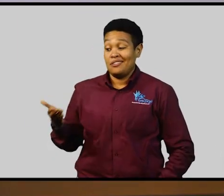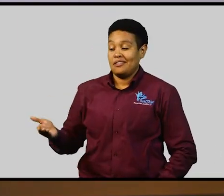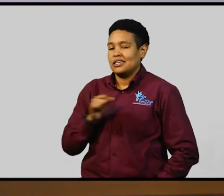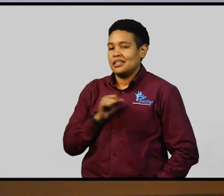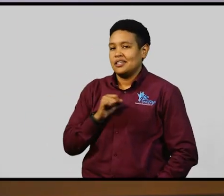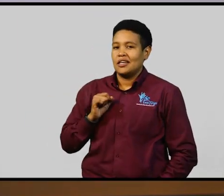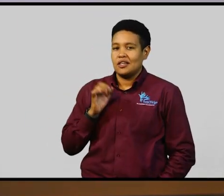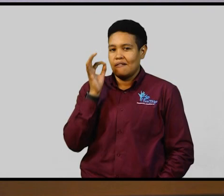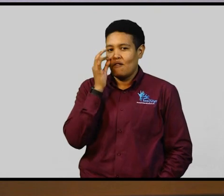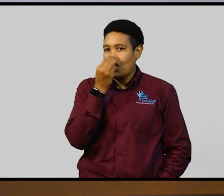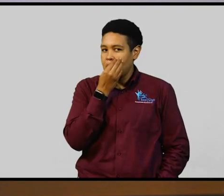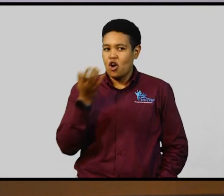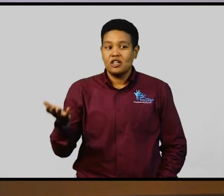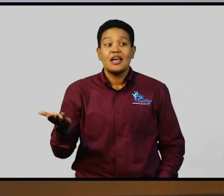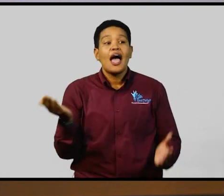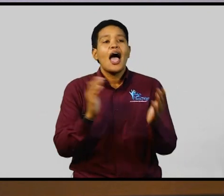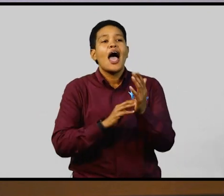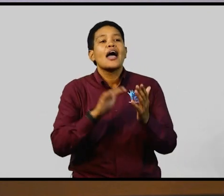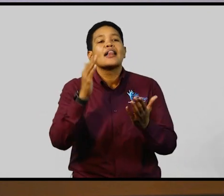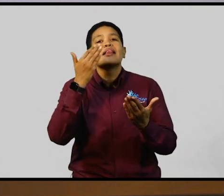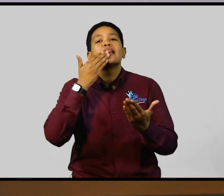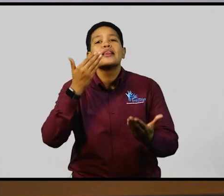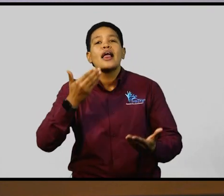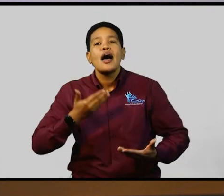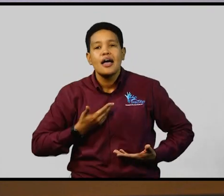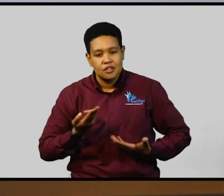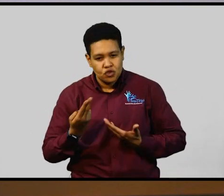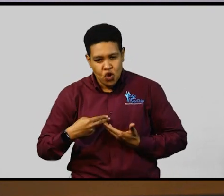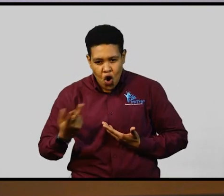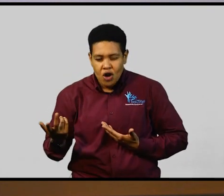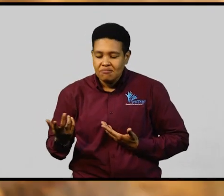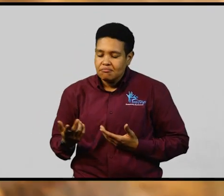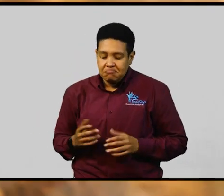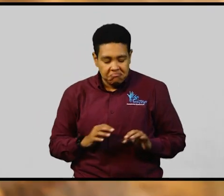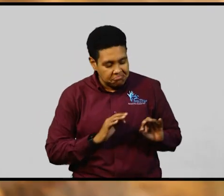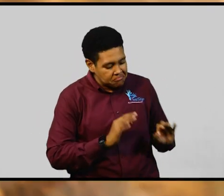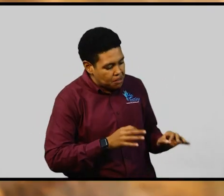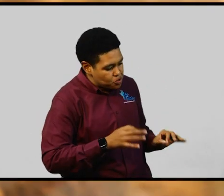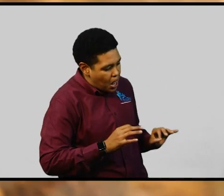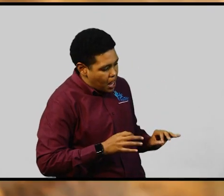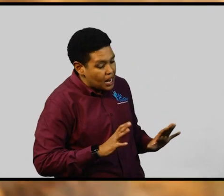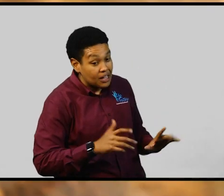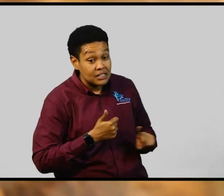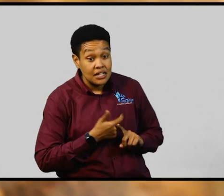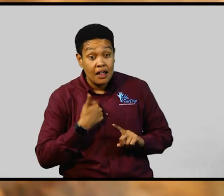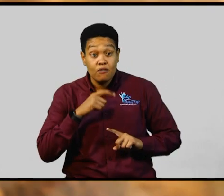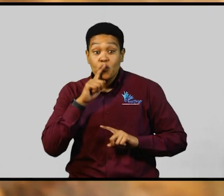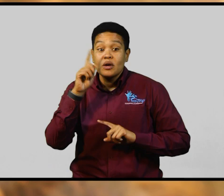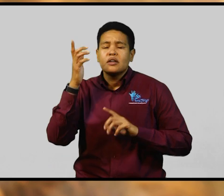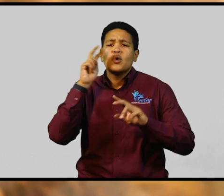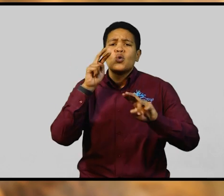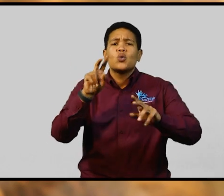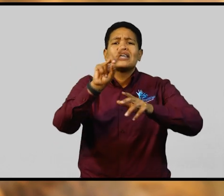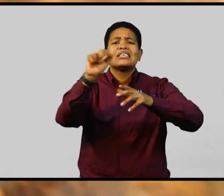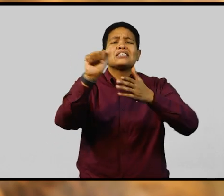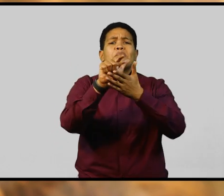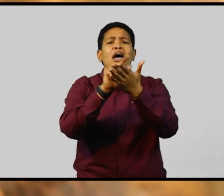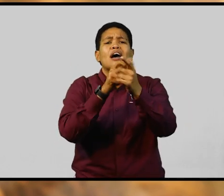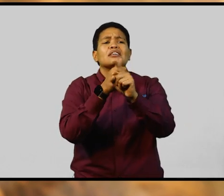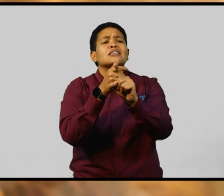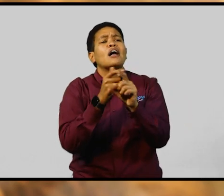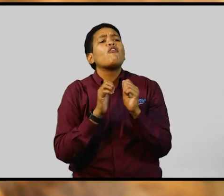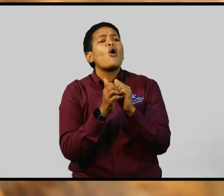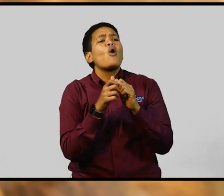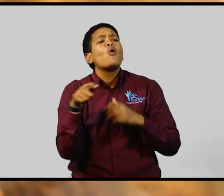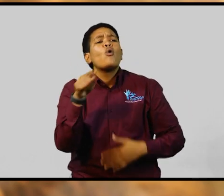Morris. Again, thanks for joining us, Senator. Absolutely. We have been taking a look at the Disabilities Act and the ways in which it